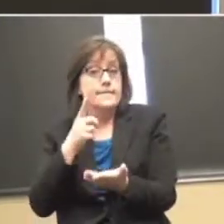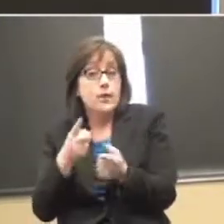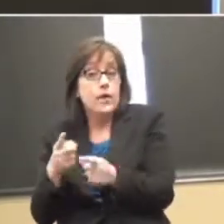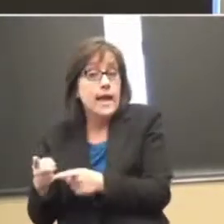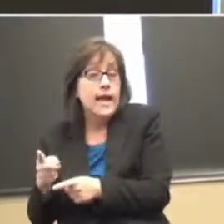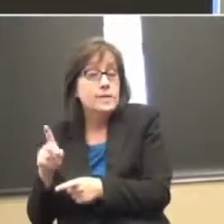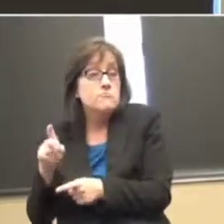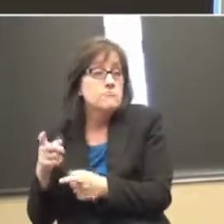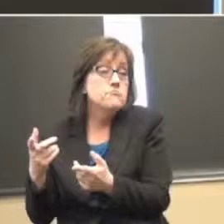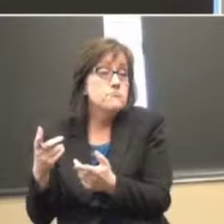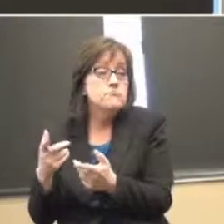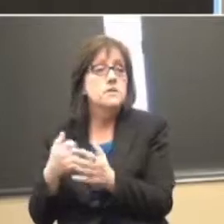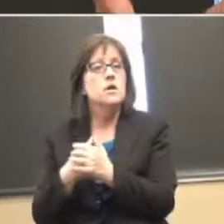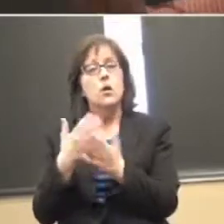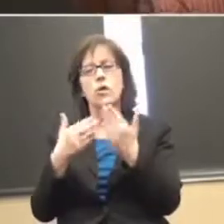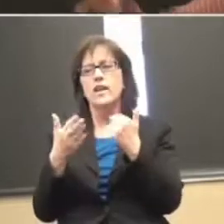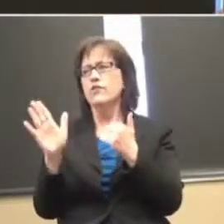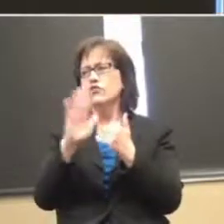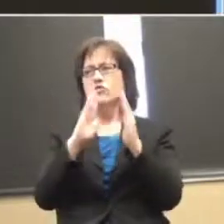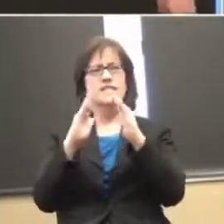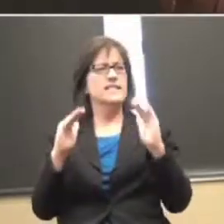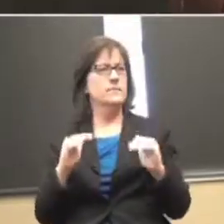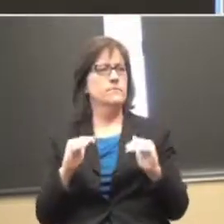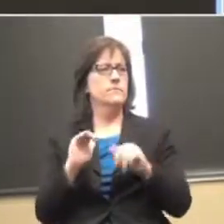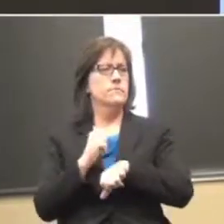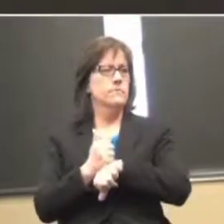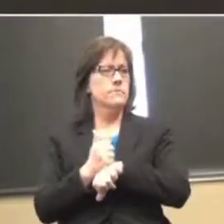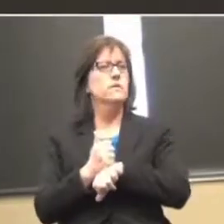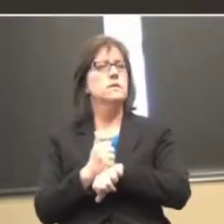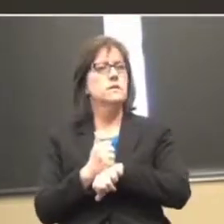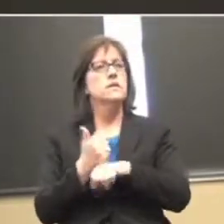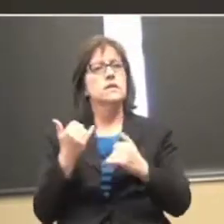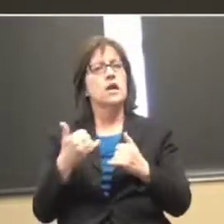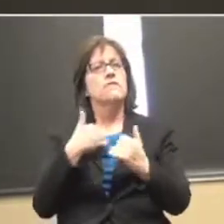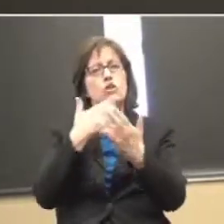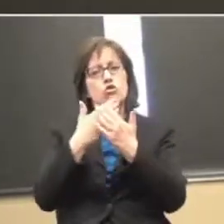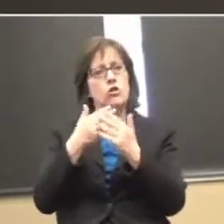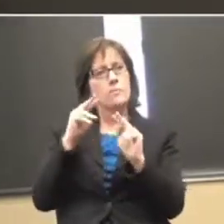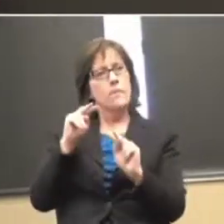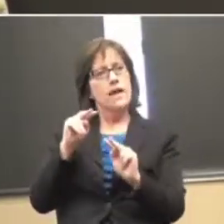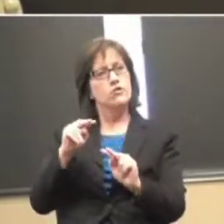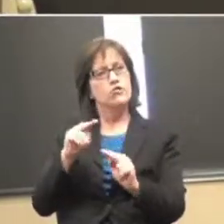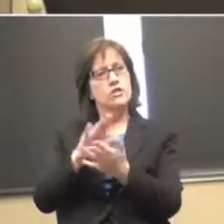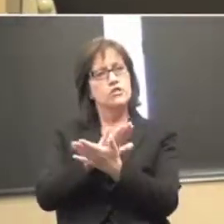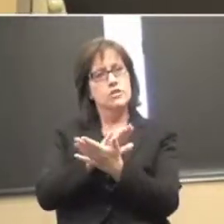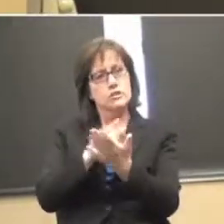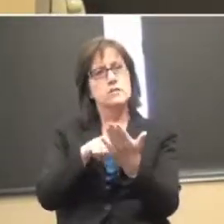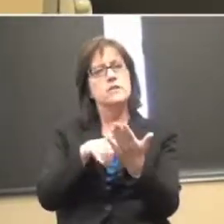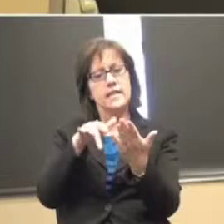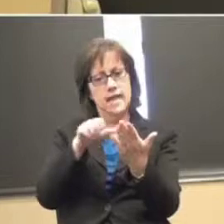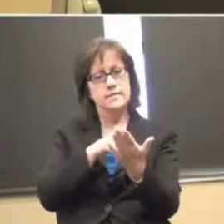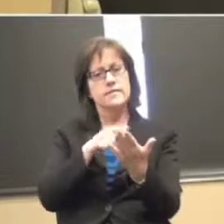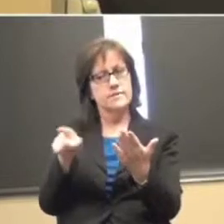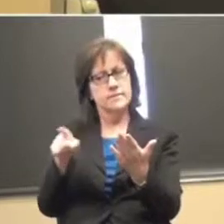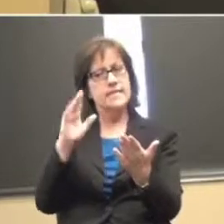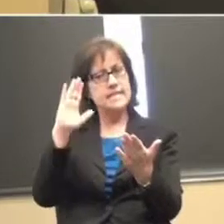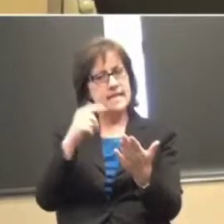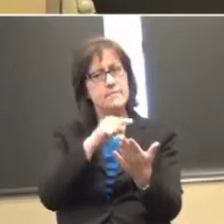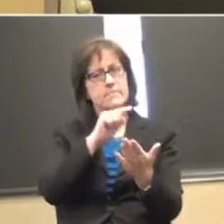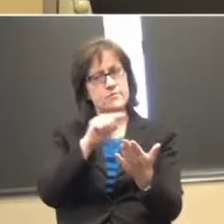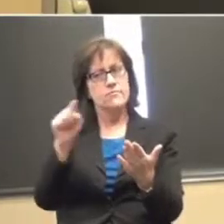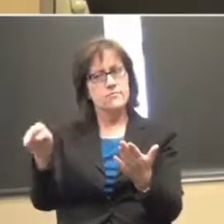All right. Whatever the system might be. Now I've got a good monitoring sheet for, yes, the implementation seems like it took place.